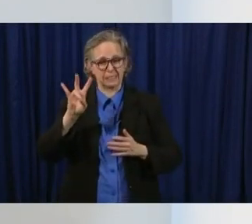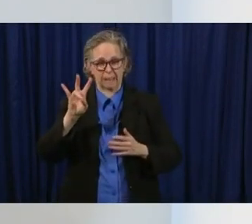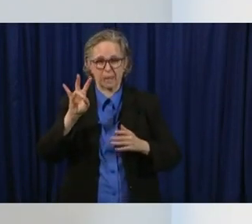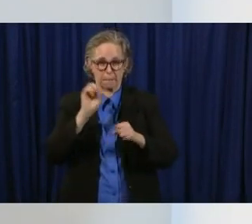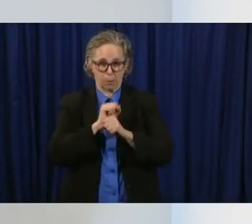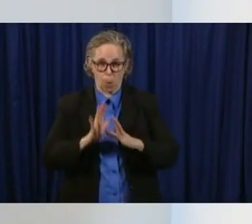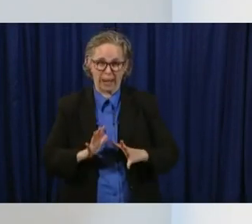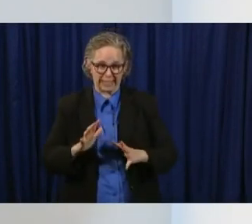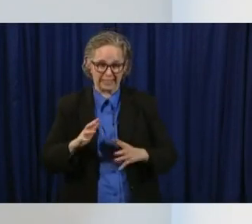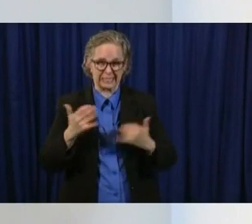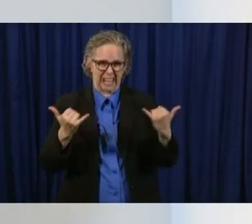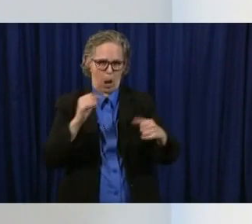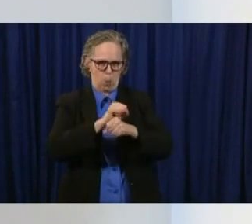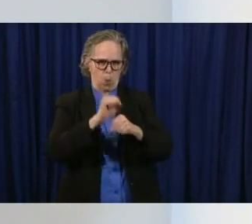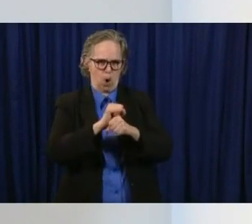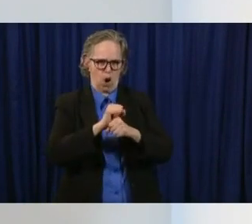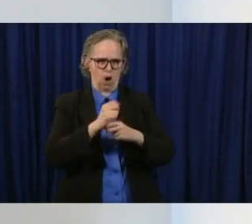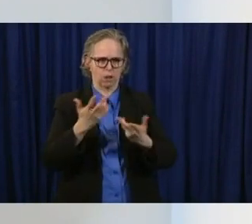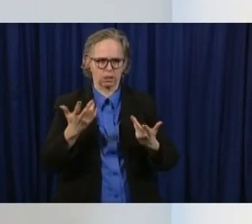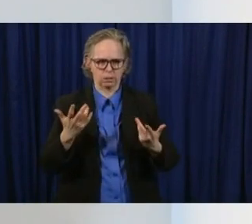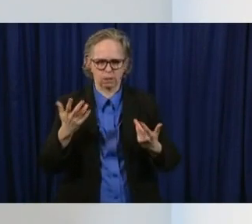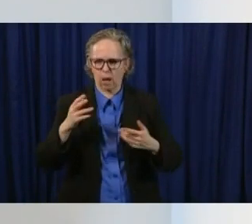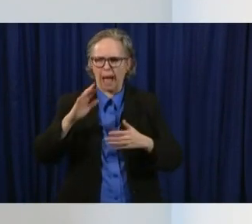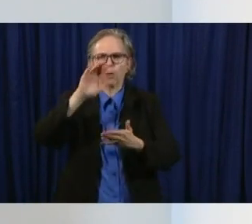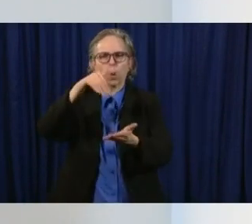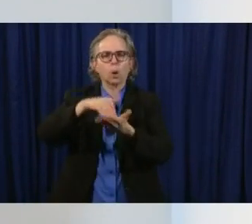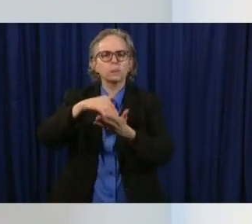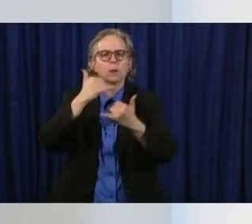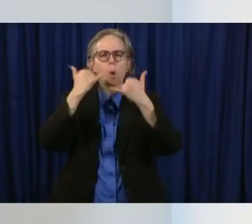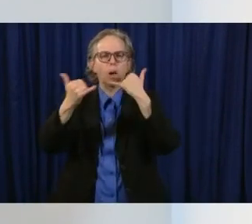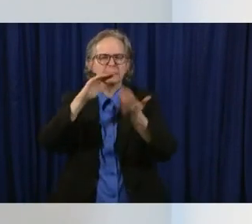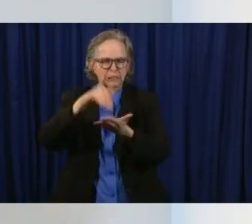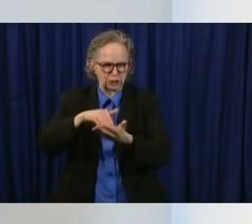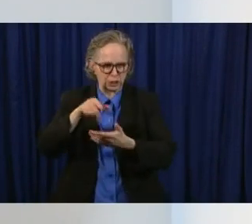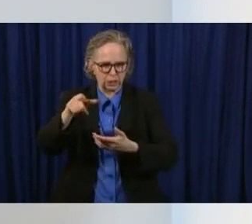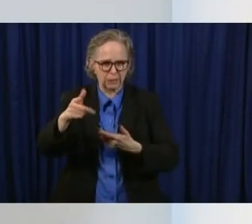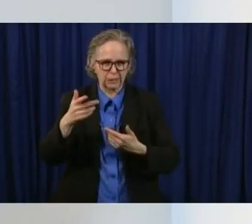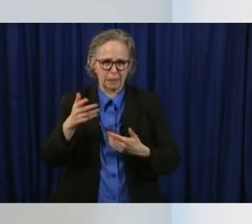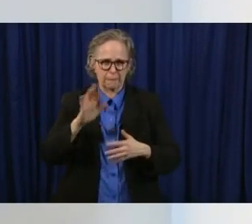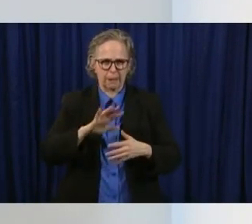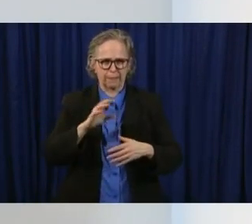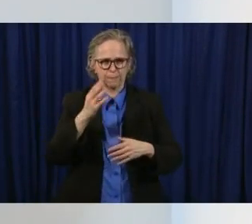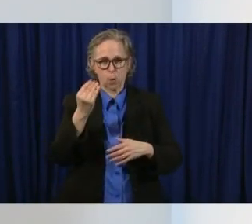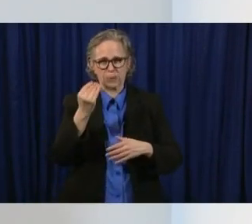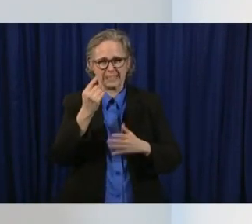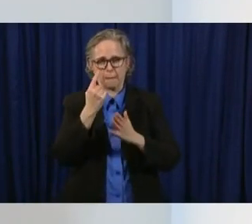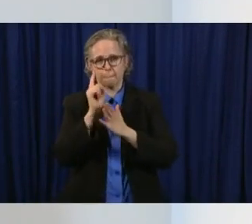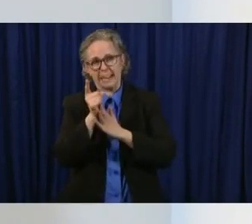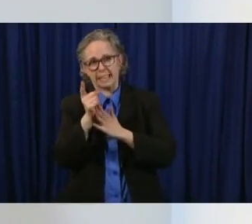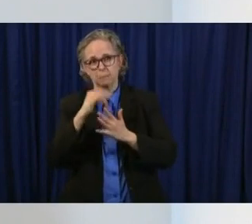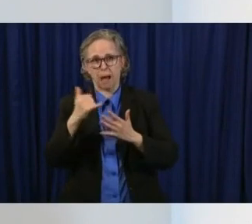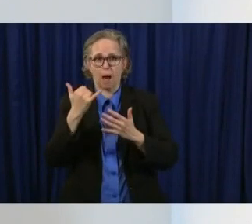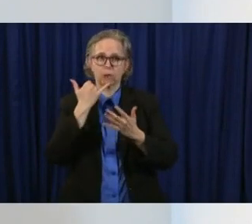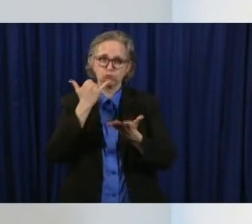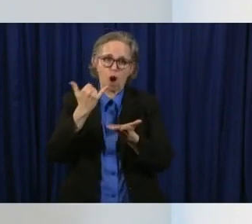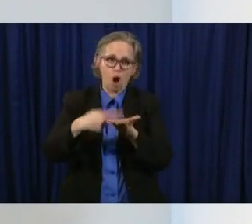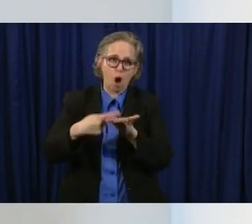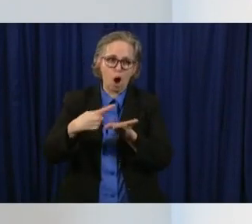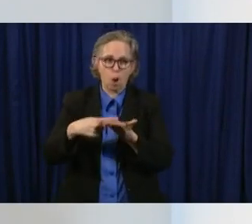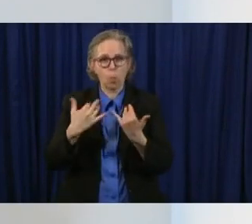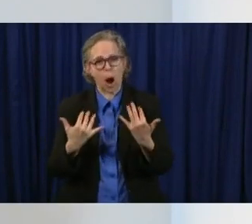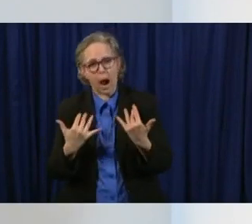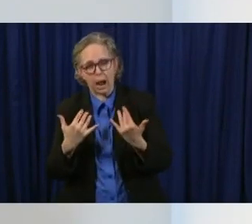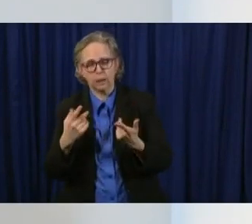cut the wait time down on the phones to 14 minutes which i look at these metrics and these are the kinds of things that i want to see it's still not where it needs to be